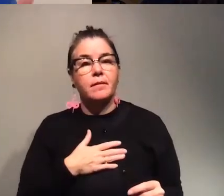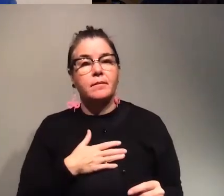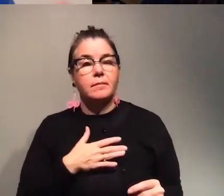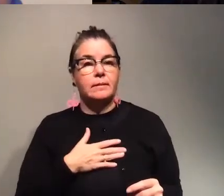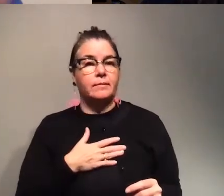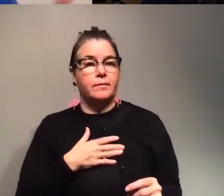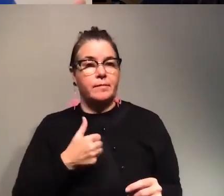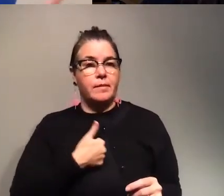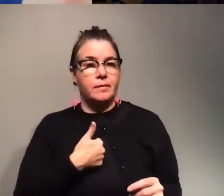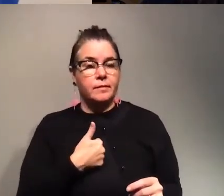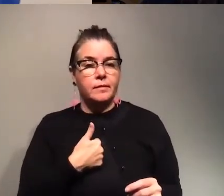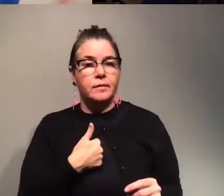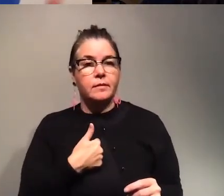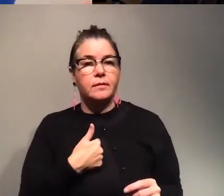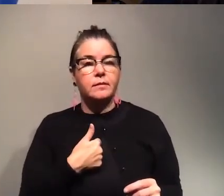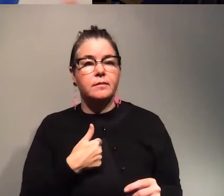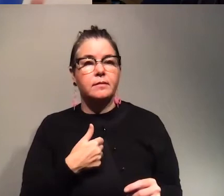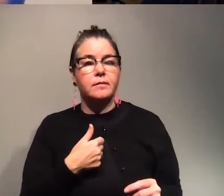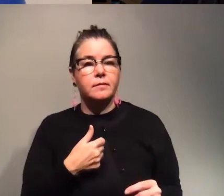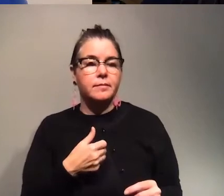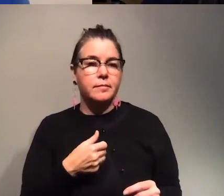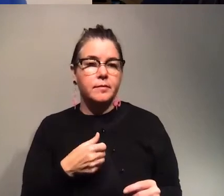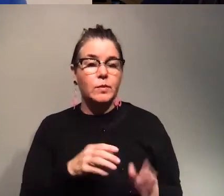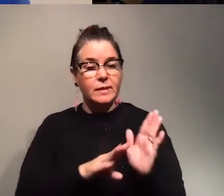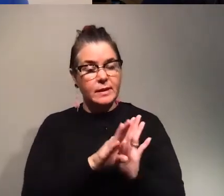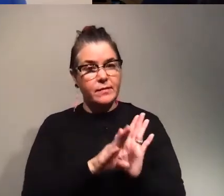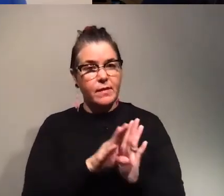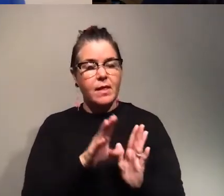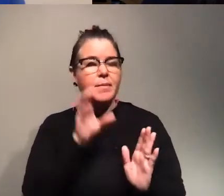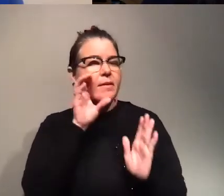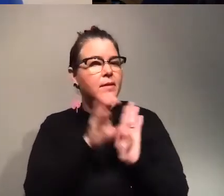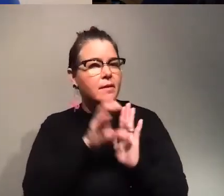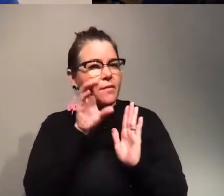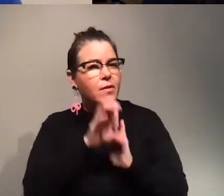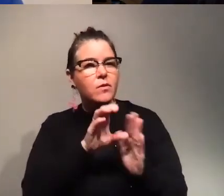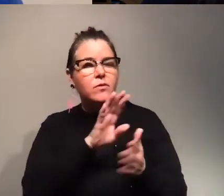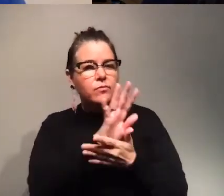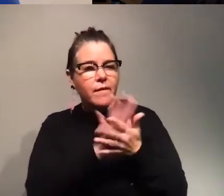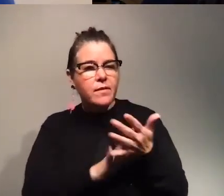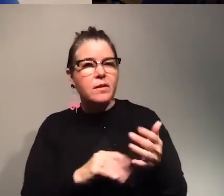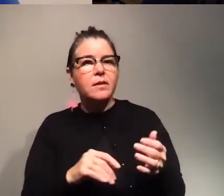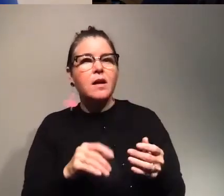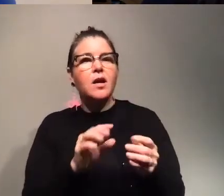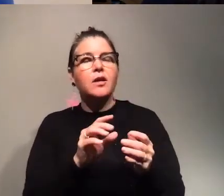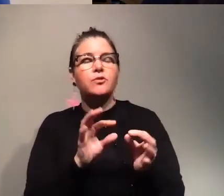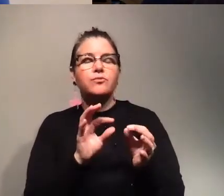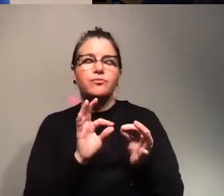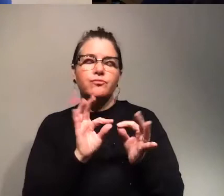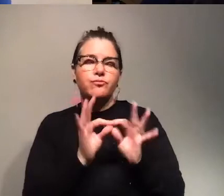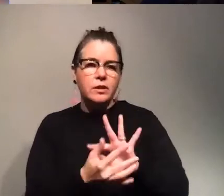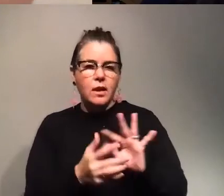we well in our place when we develop some infographics we also translate them to other languages